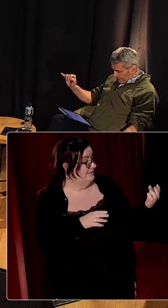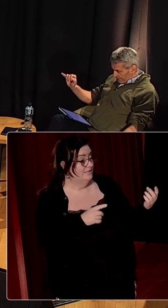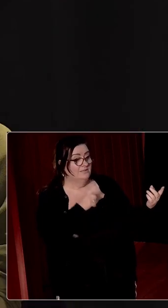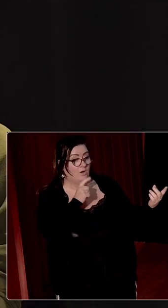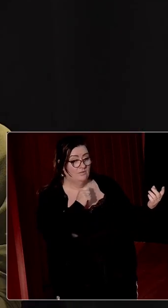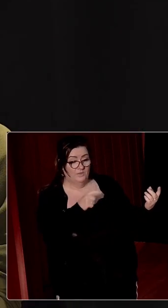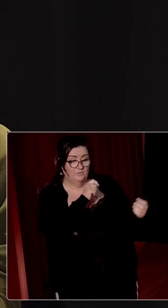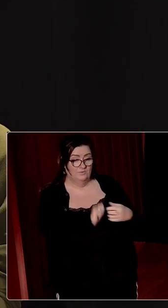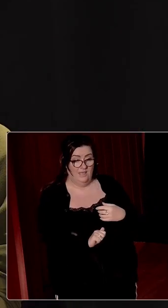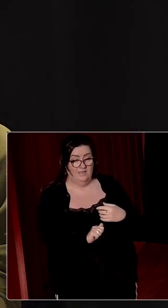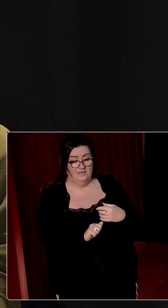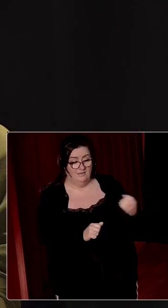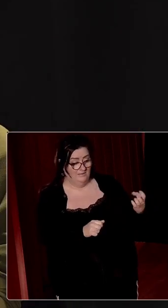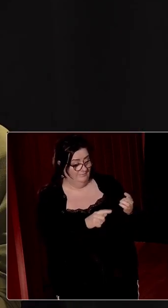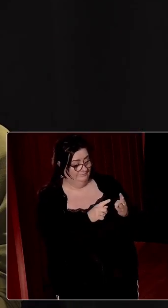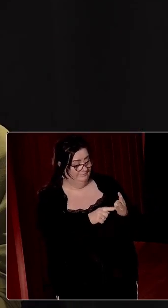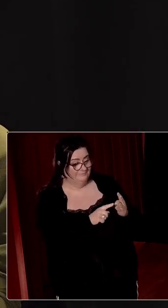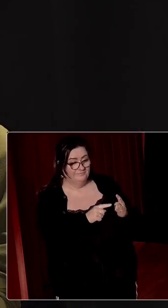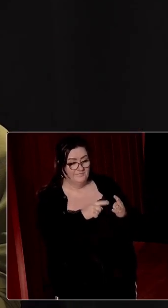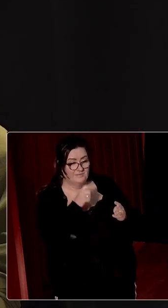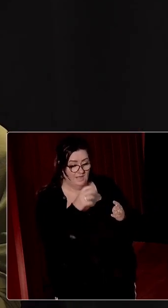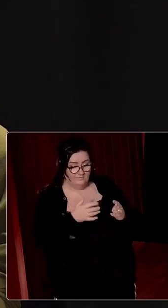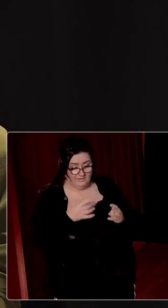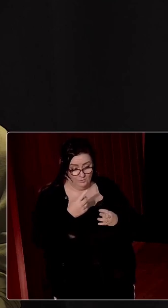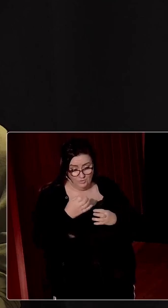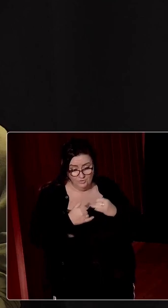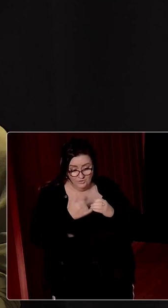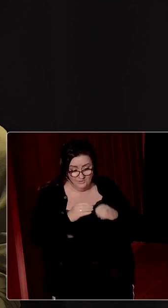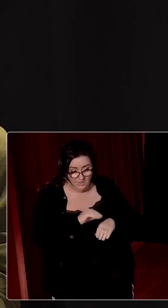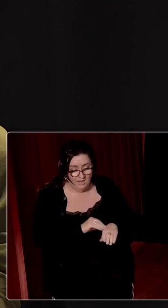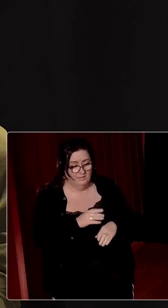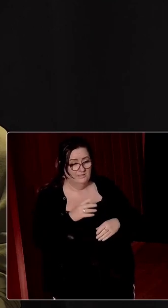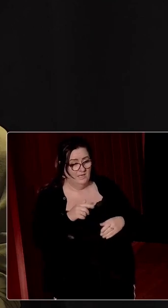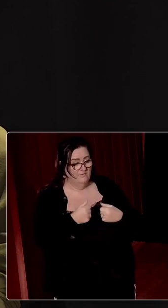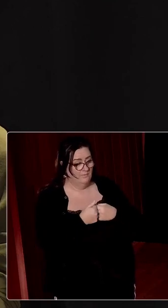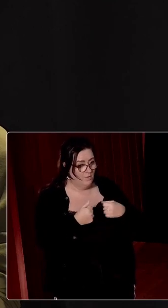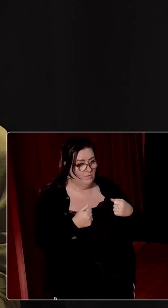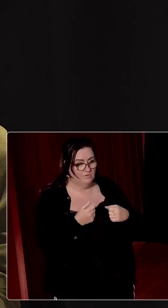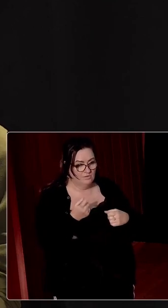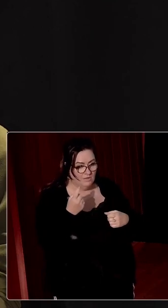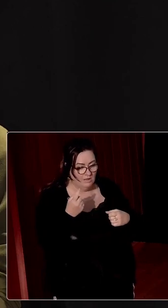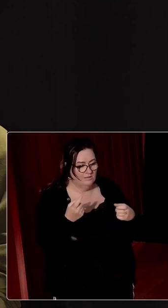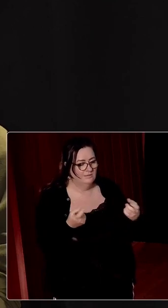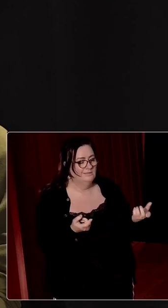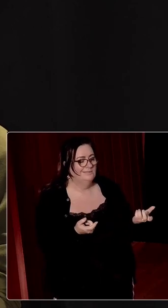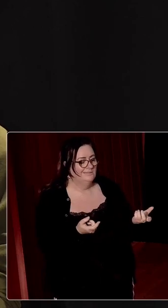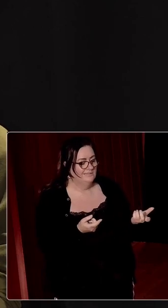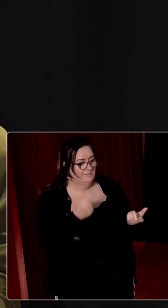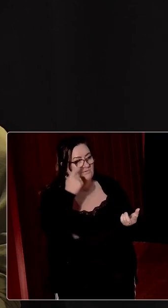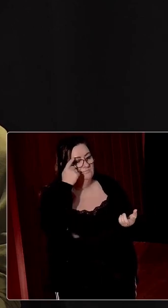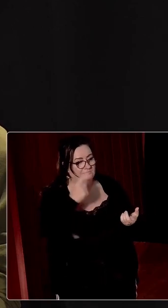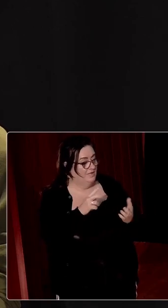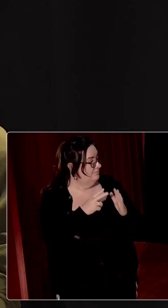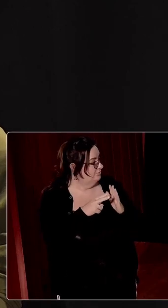Bridget, there's been a lot of talk recently about, you know, 100 years on, time for border poll, all that sort of thing. And I'm just struck.